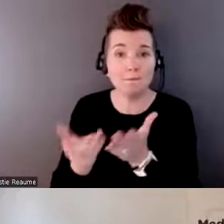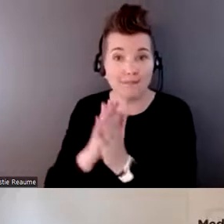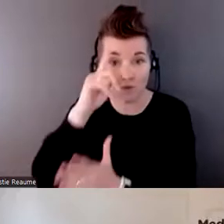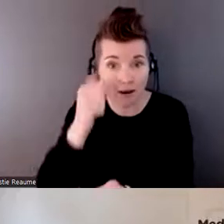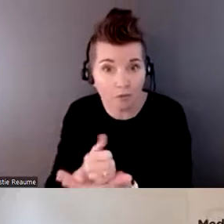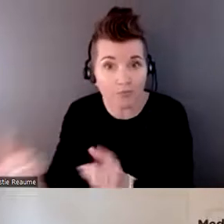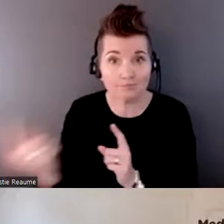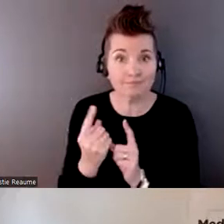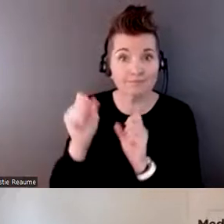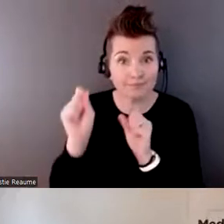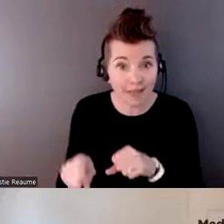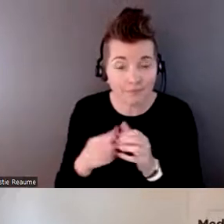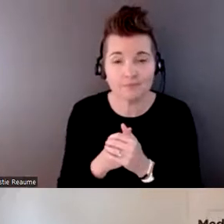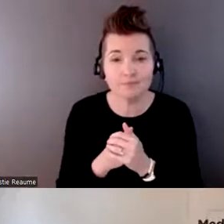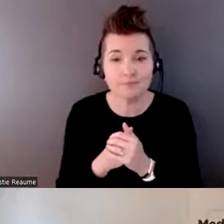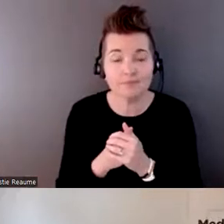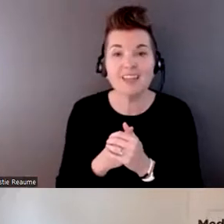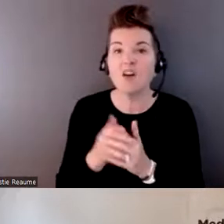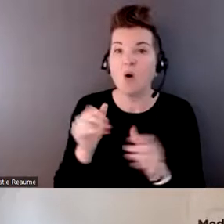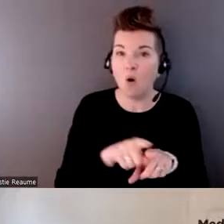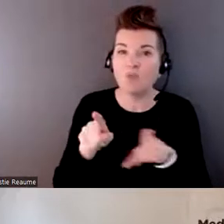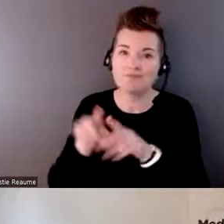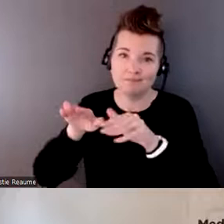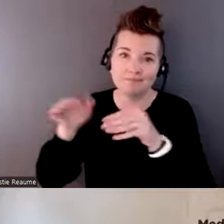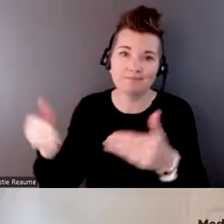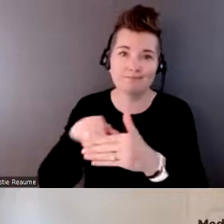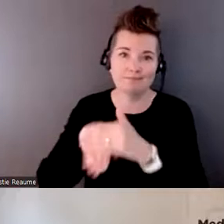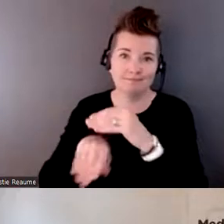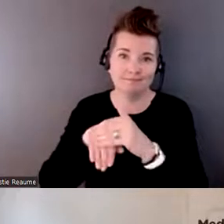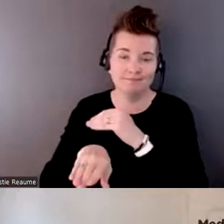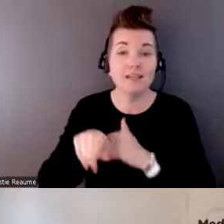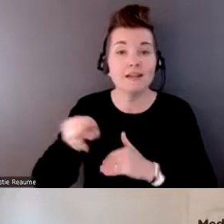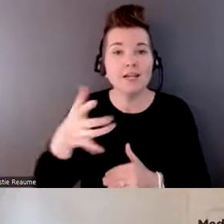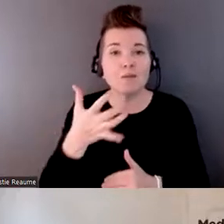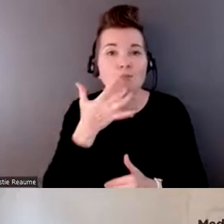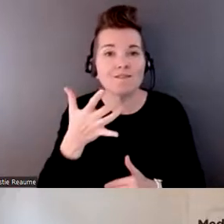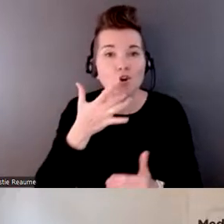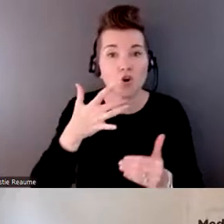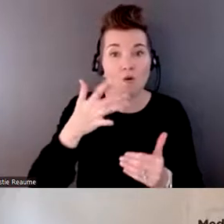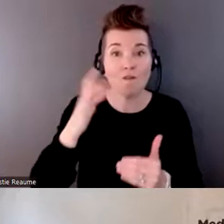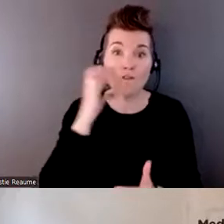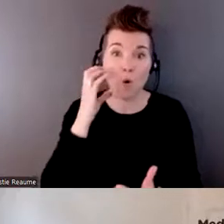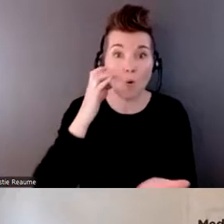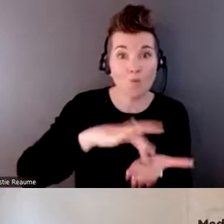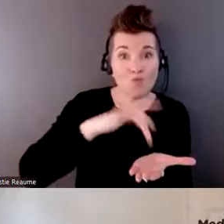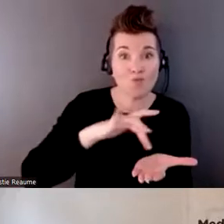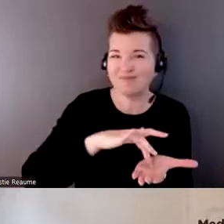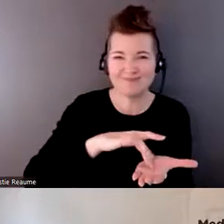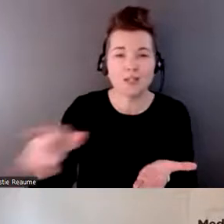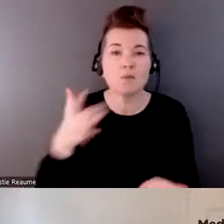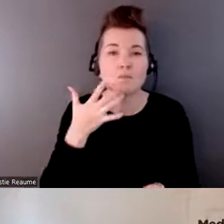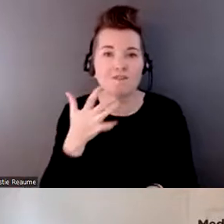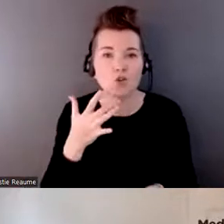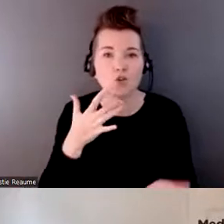That there's also a focus on accessibility. So the tablet was a preferred device because of its portability and